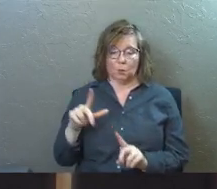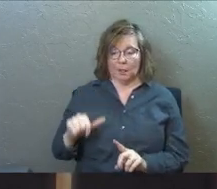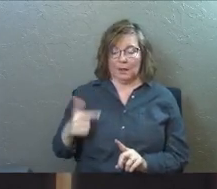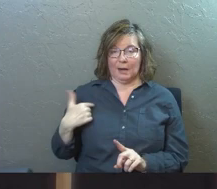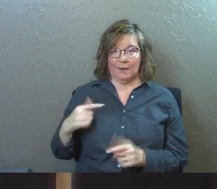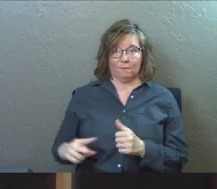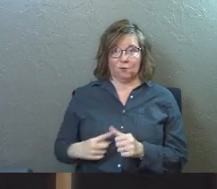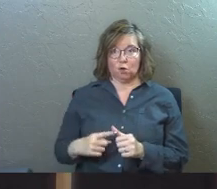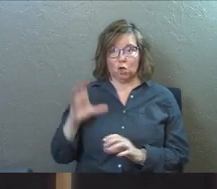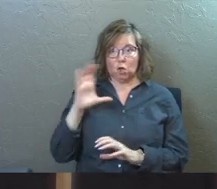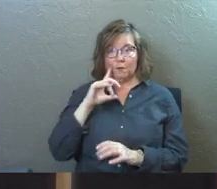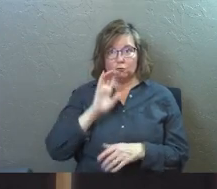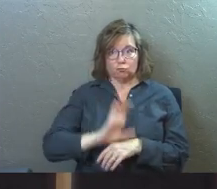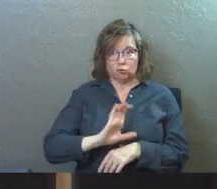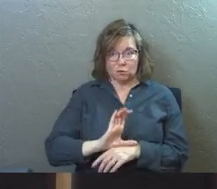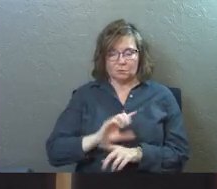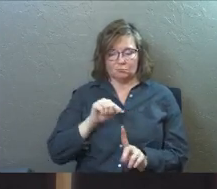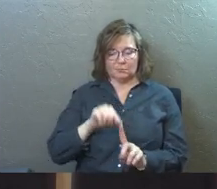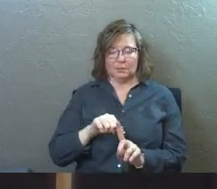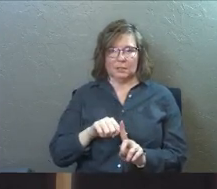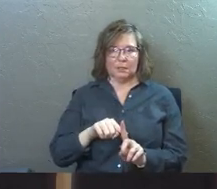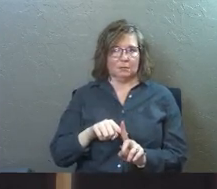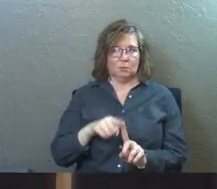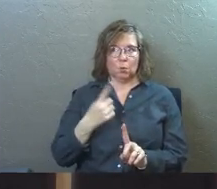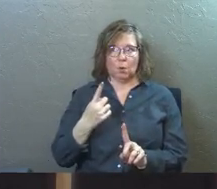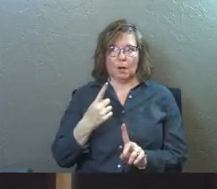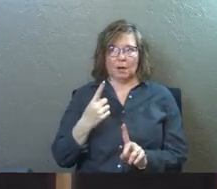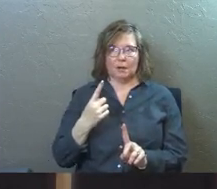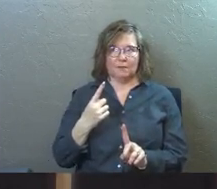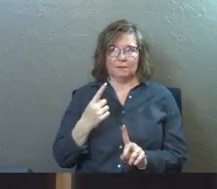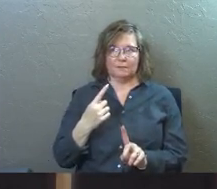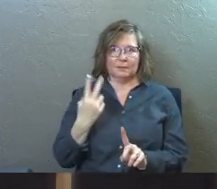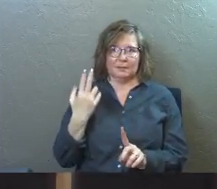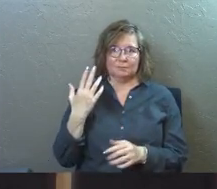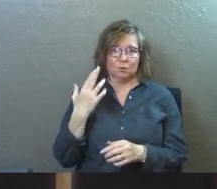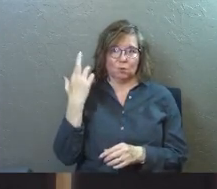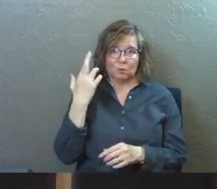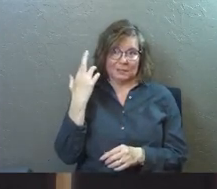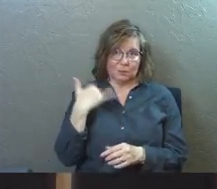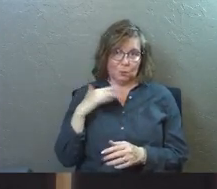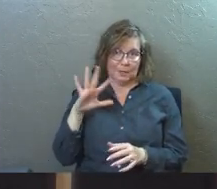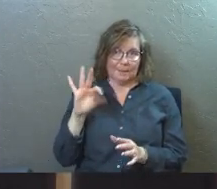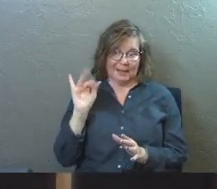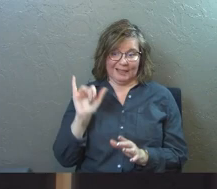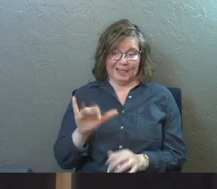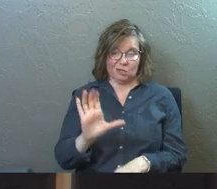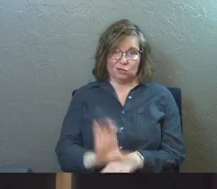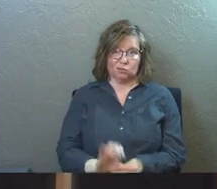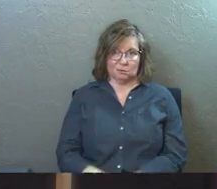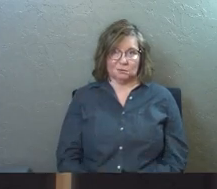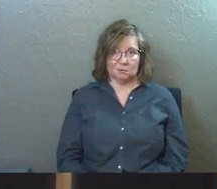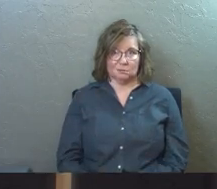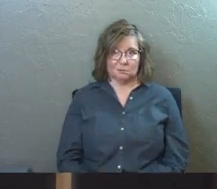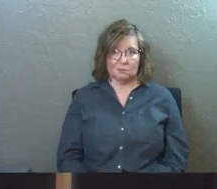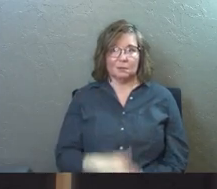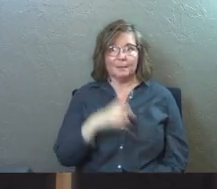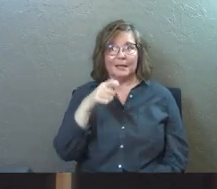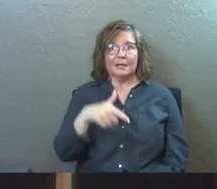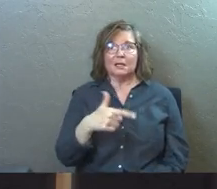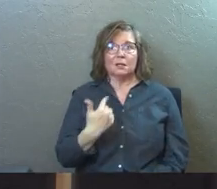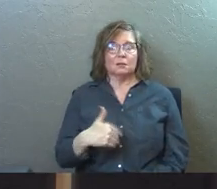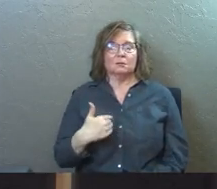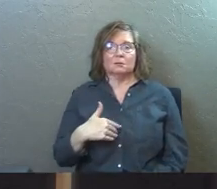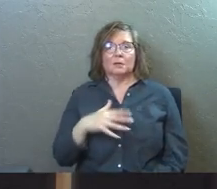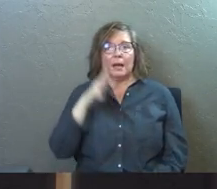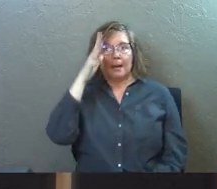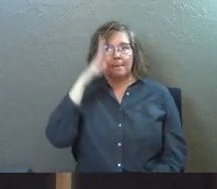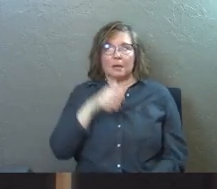Linda and I were first looking for churches, Kirk Bodie was one of the top three reasons we chose that church because he was